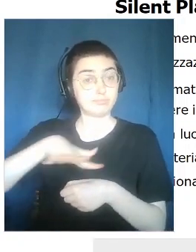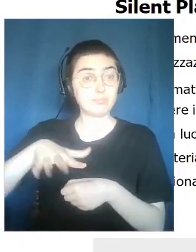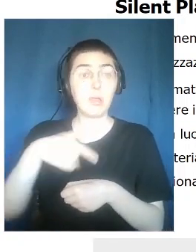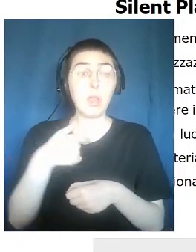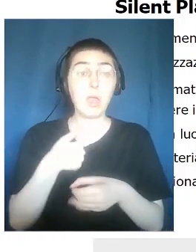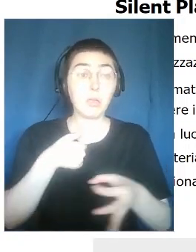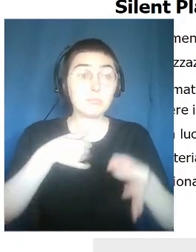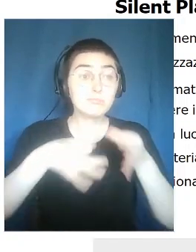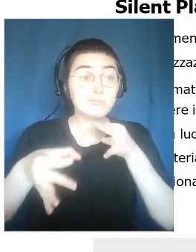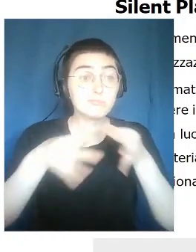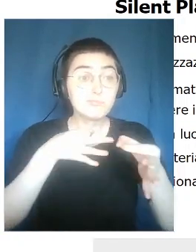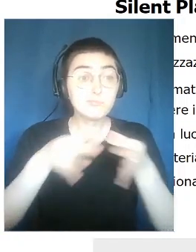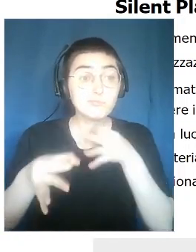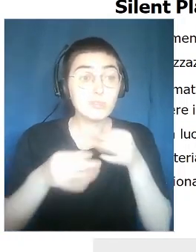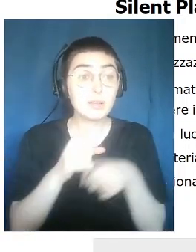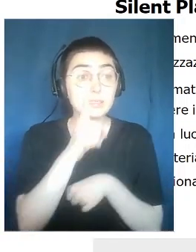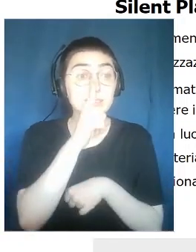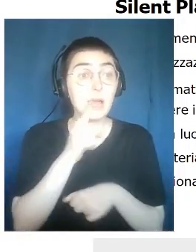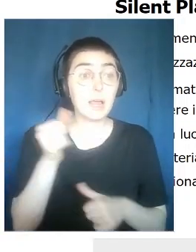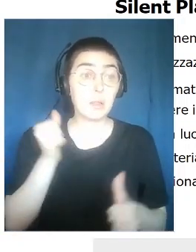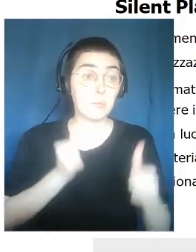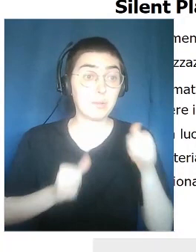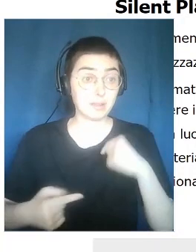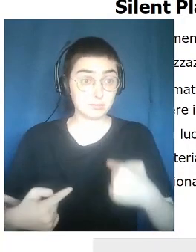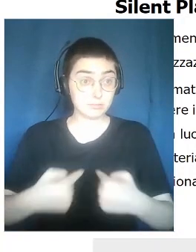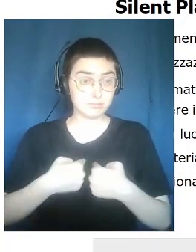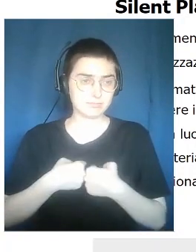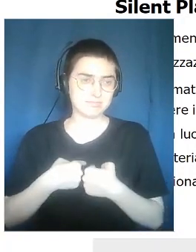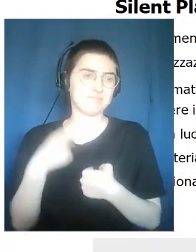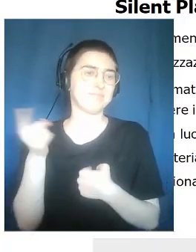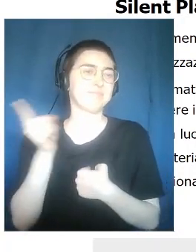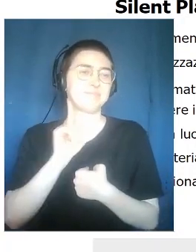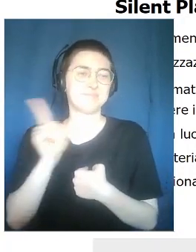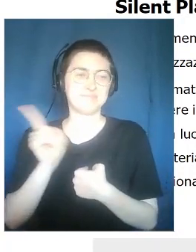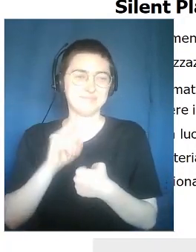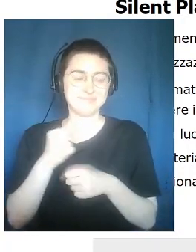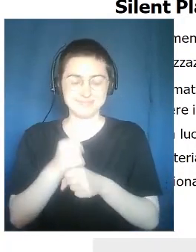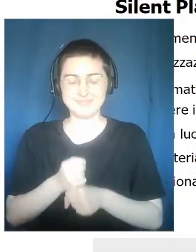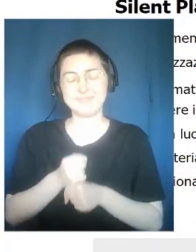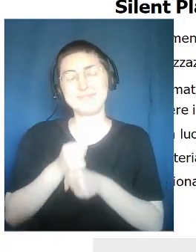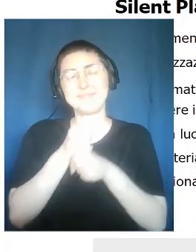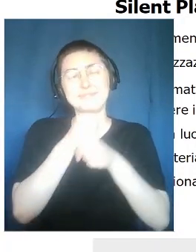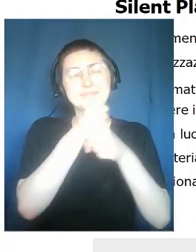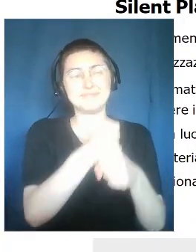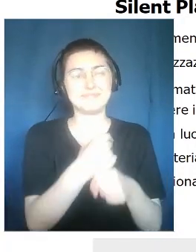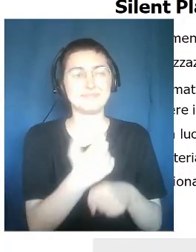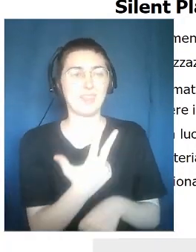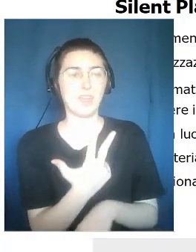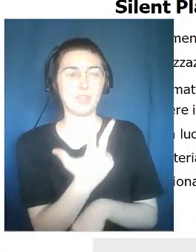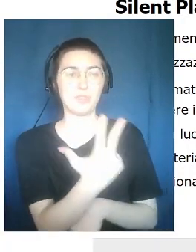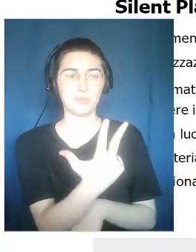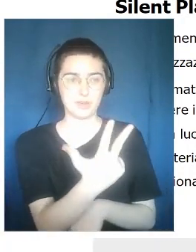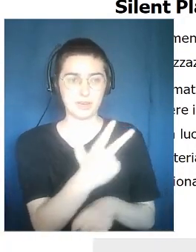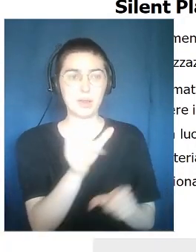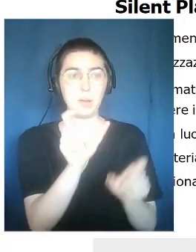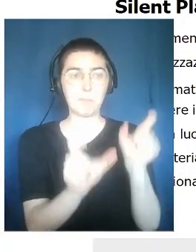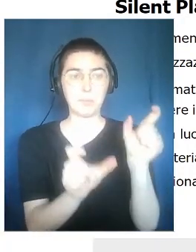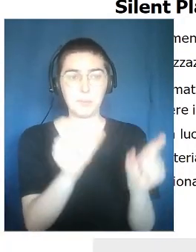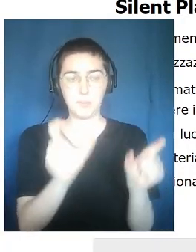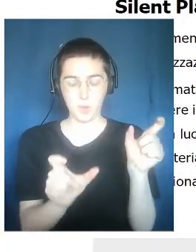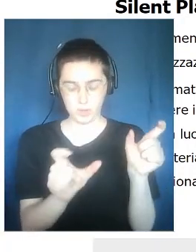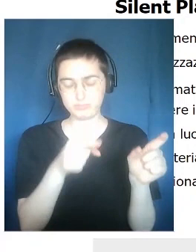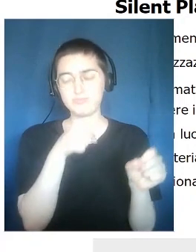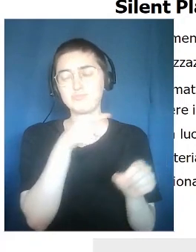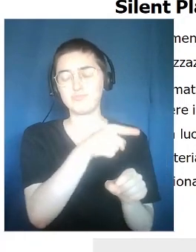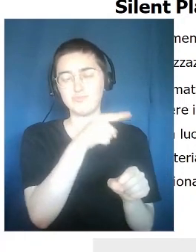I'm not going to take too much time talking on this because we have three other guests